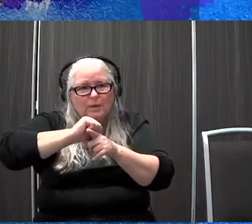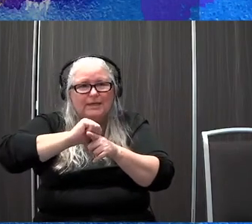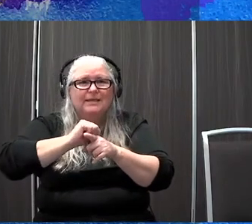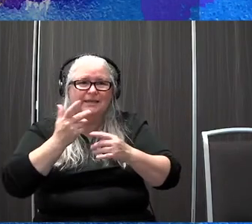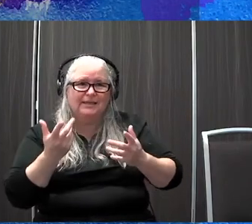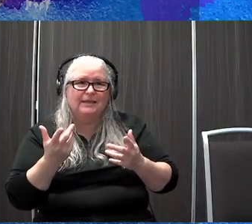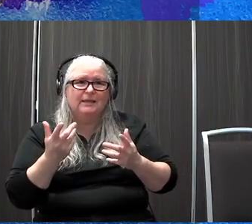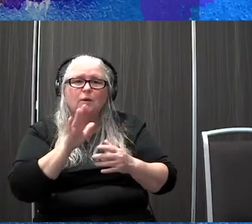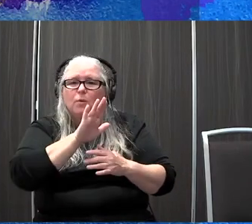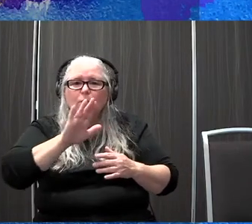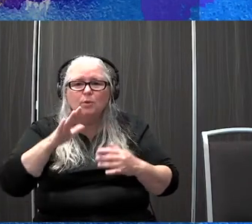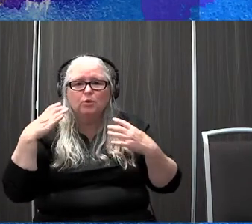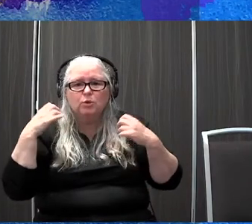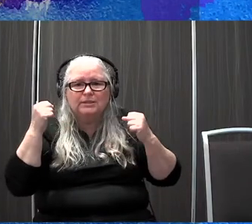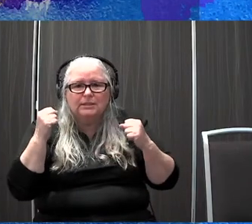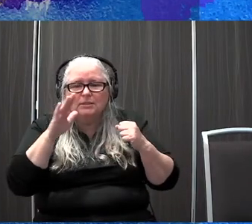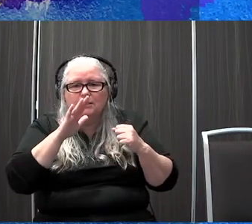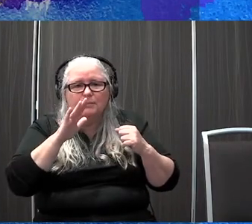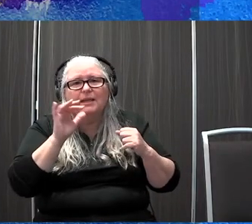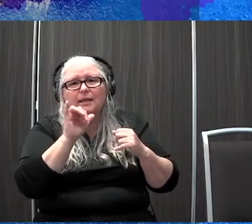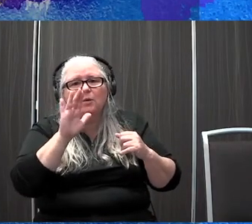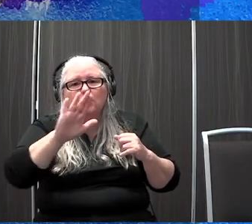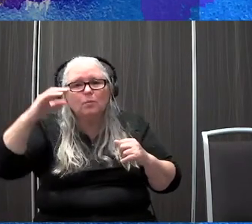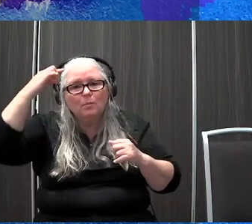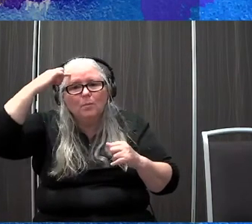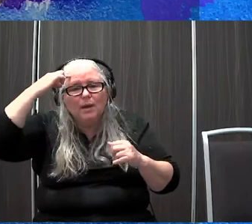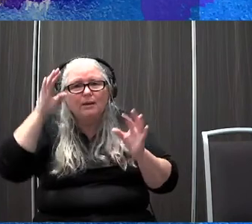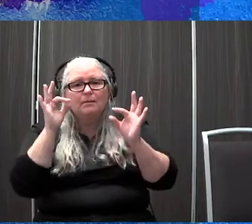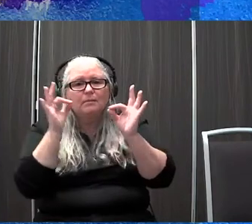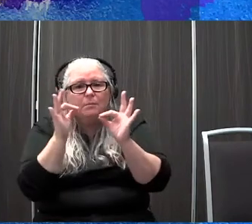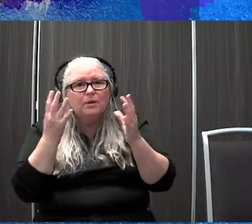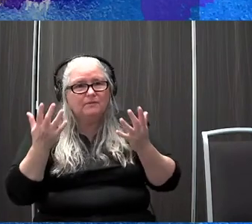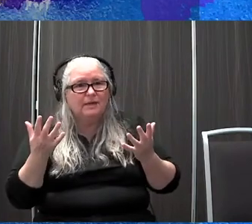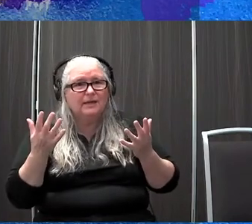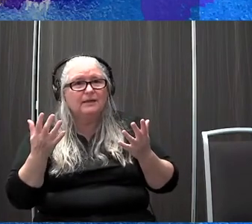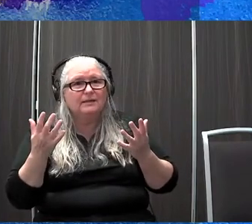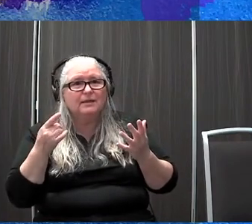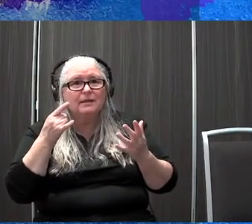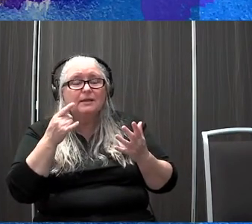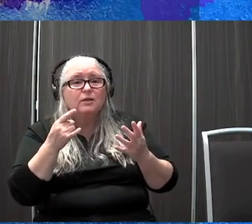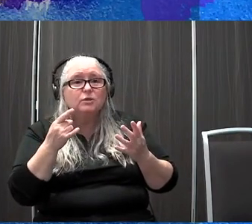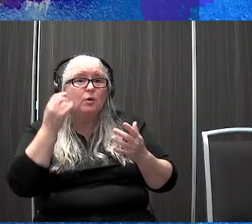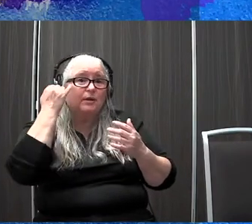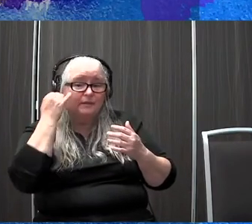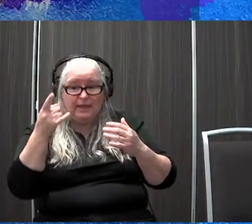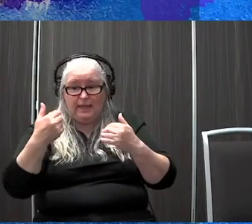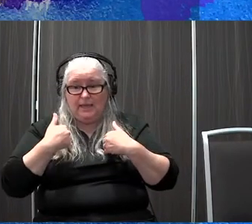your brain is perfect. And so cognition in a lot of cases is really good. So even though they have all these challenges with